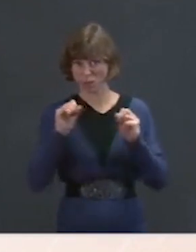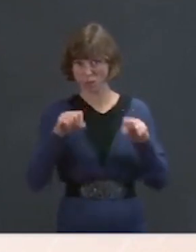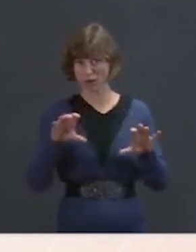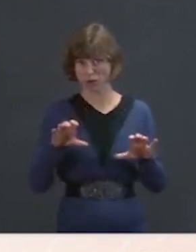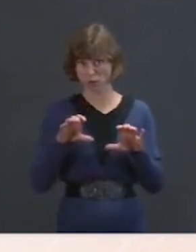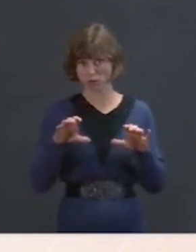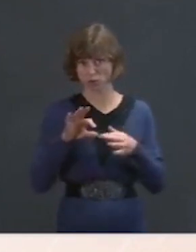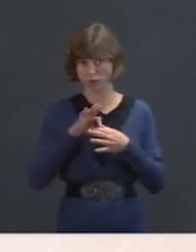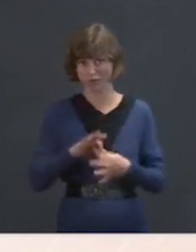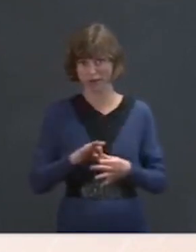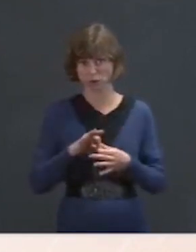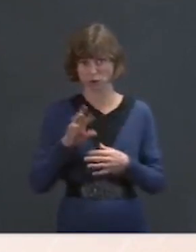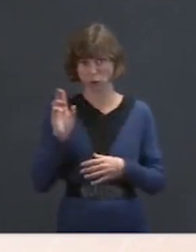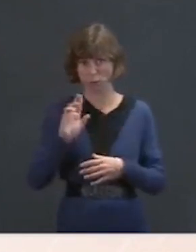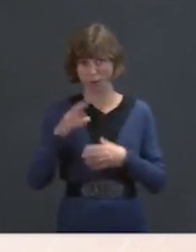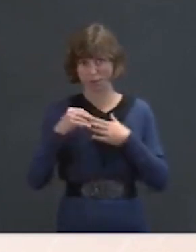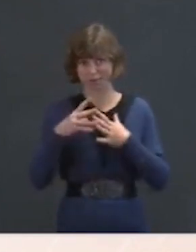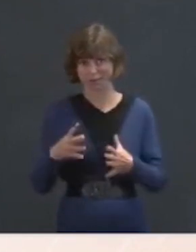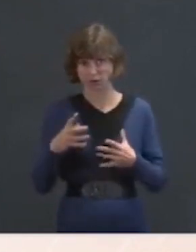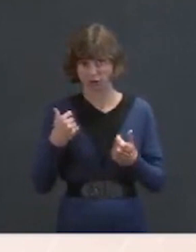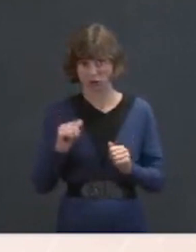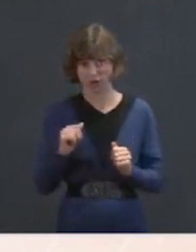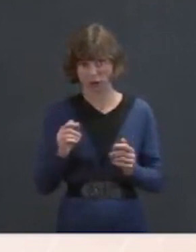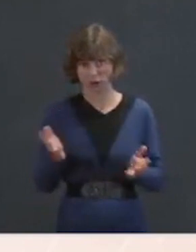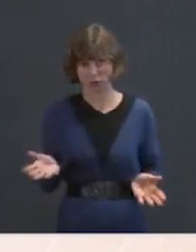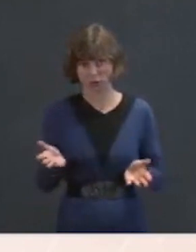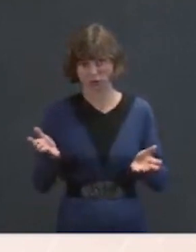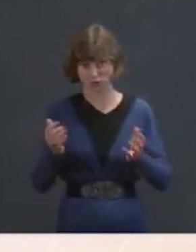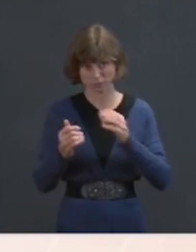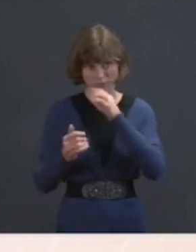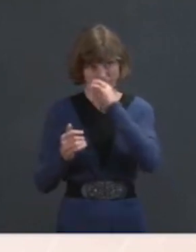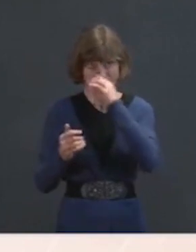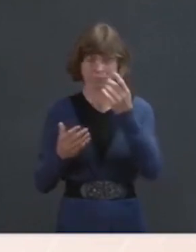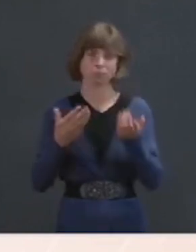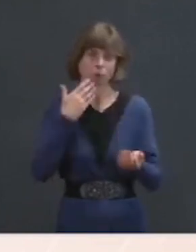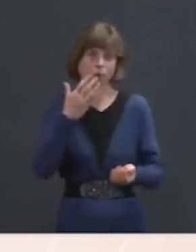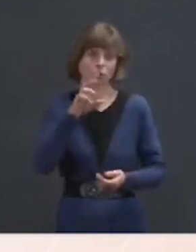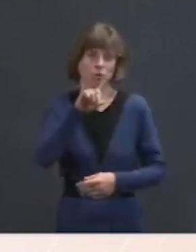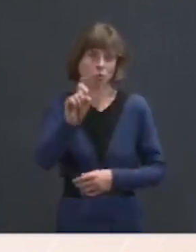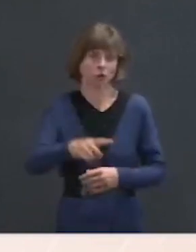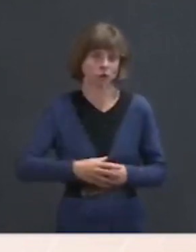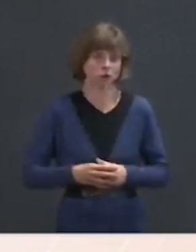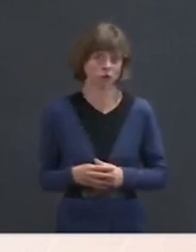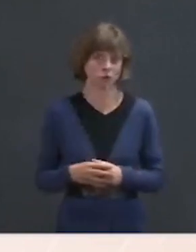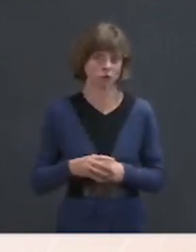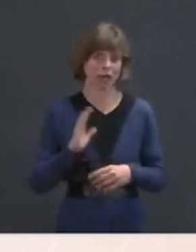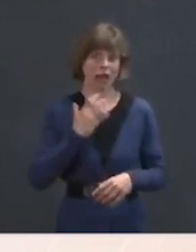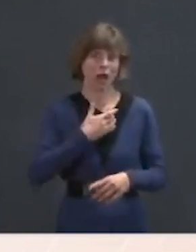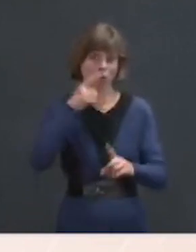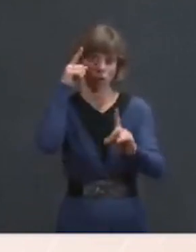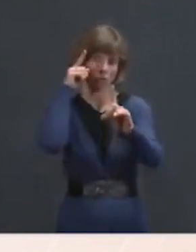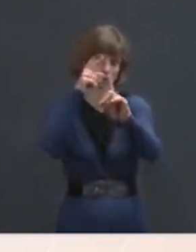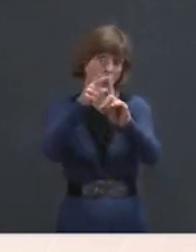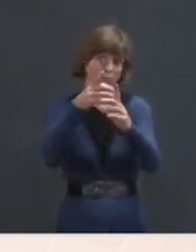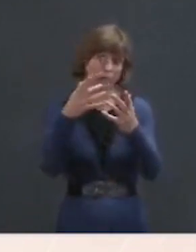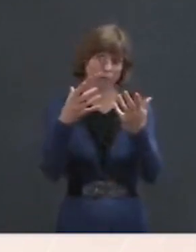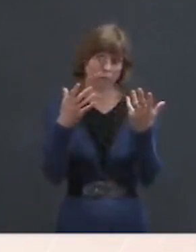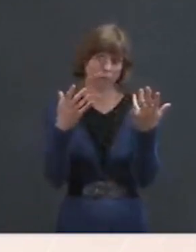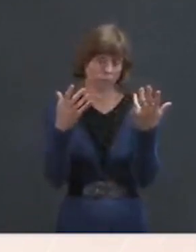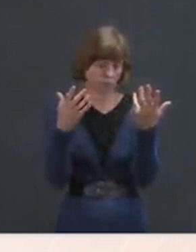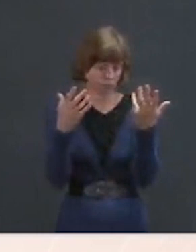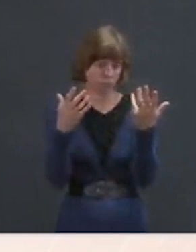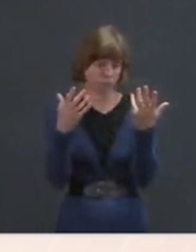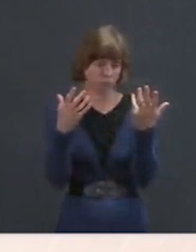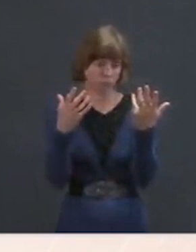Republican leaders to bring on that group? Well, that's a good question. mean, our objective, of course, is to ensure as many